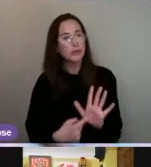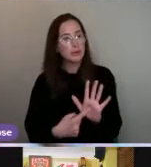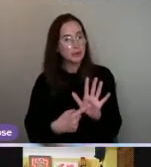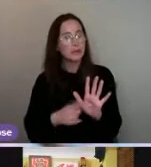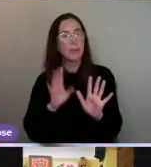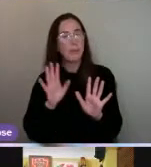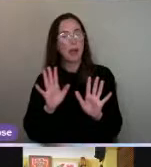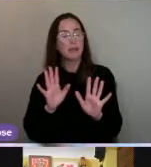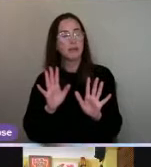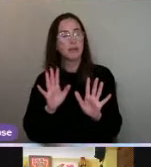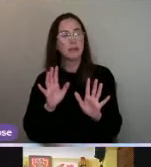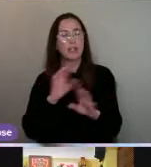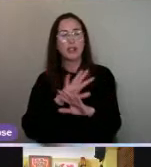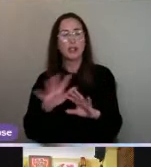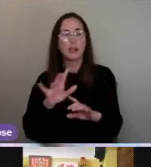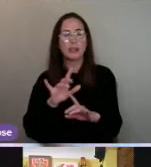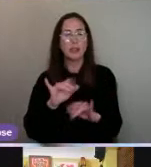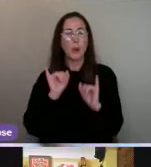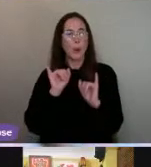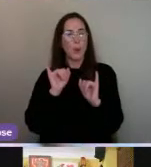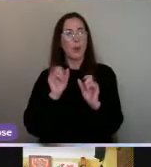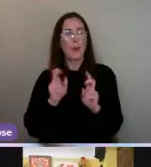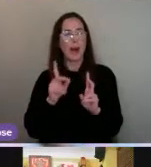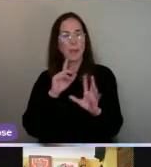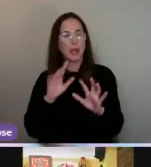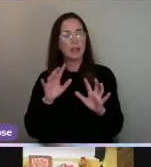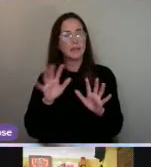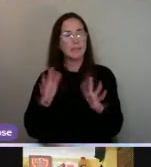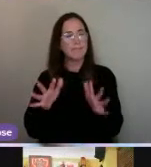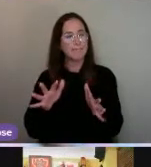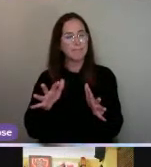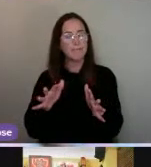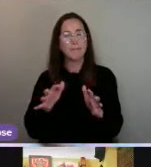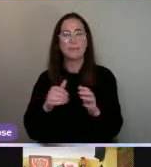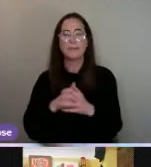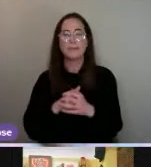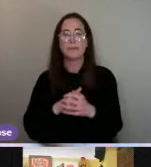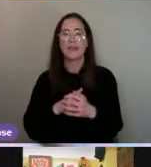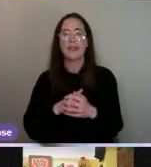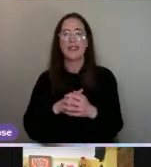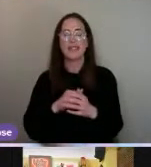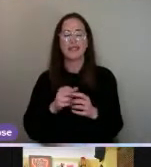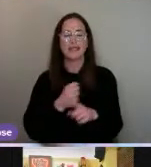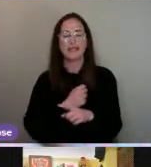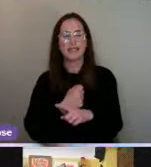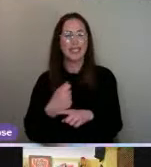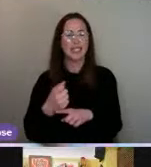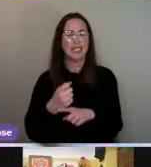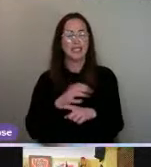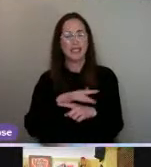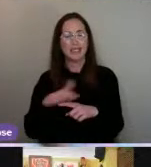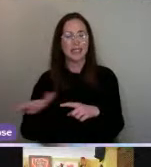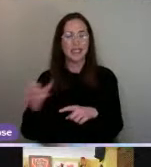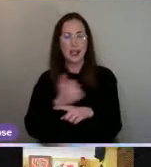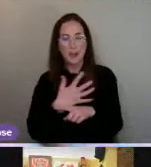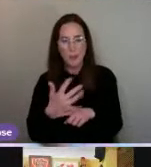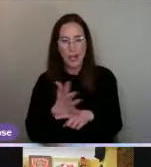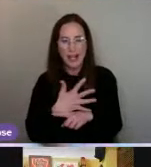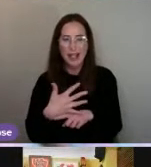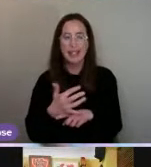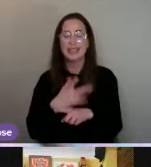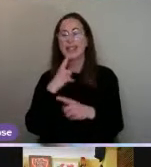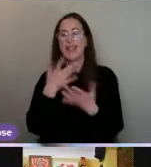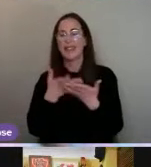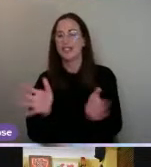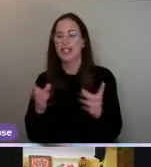just not in as a sinister of a way. And then there was just like seaweed and kind of like the the general thing. So I did